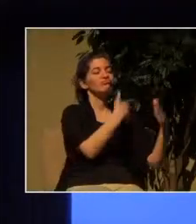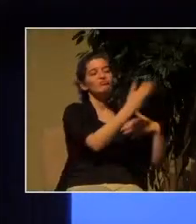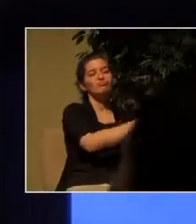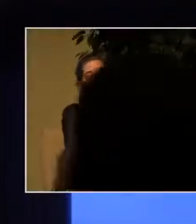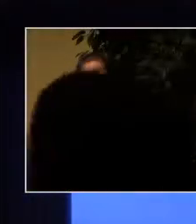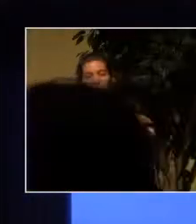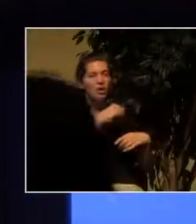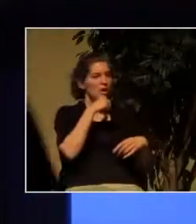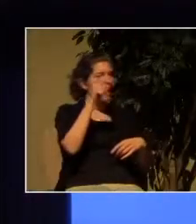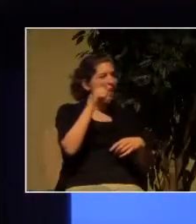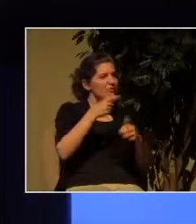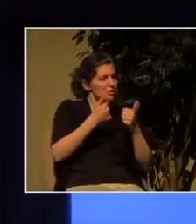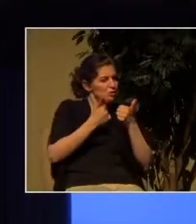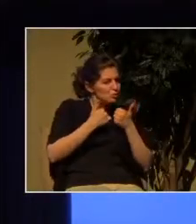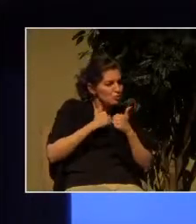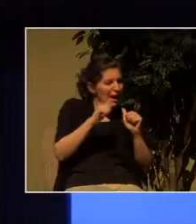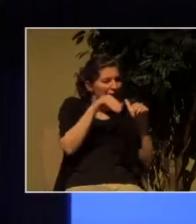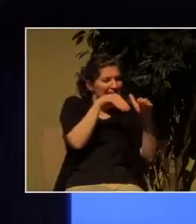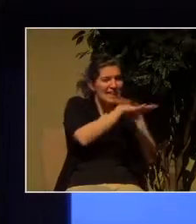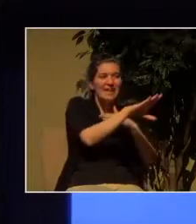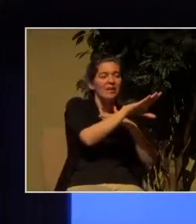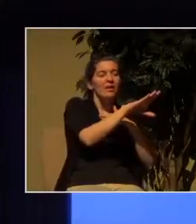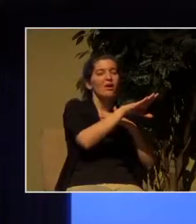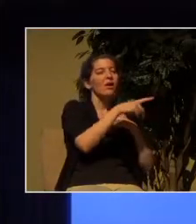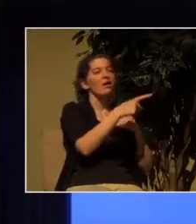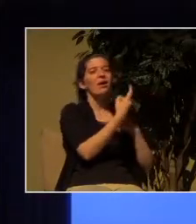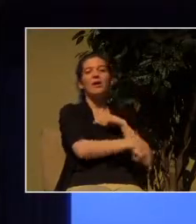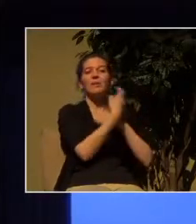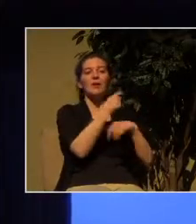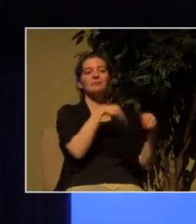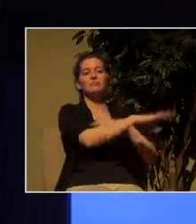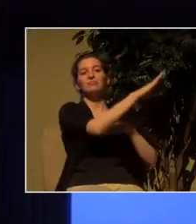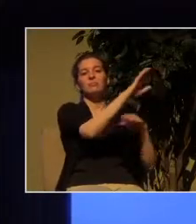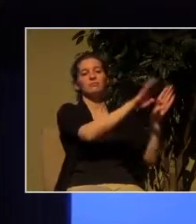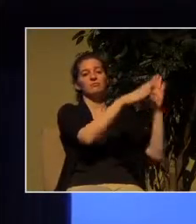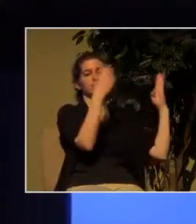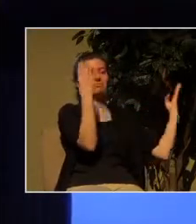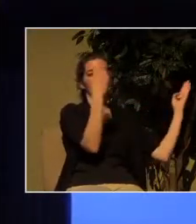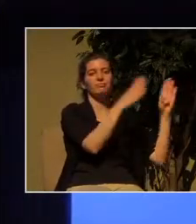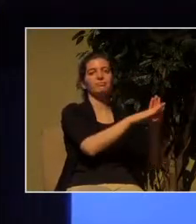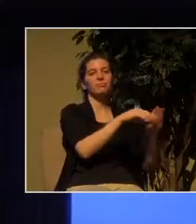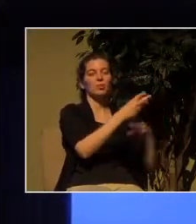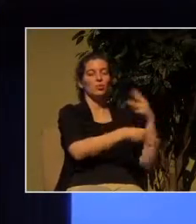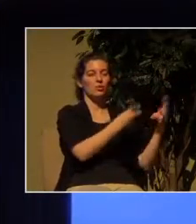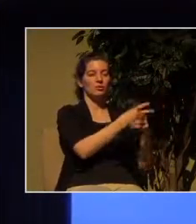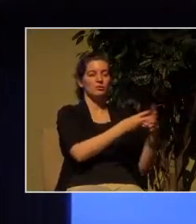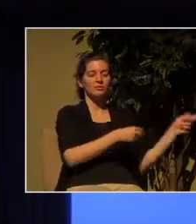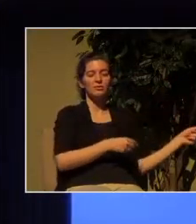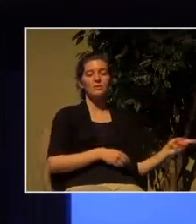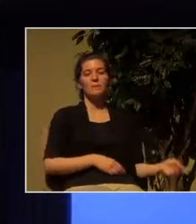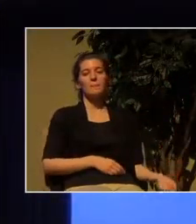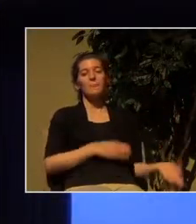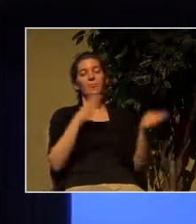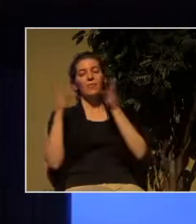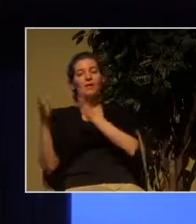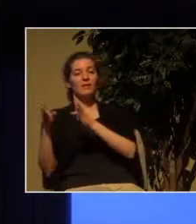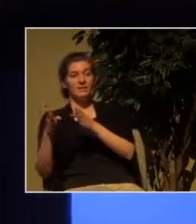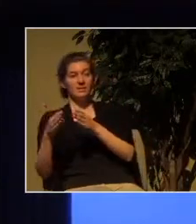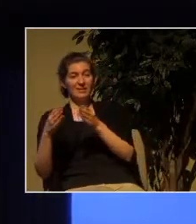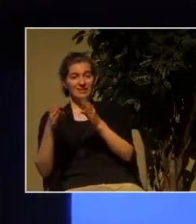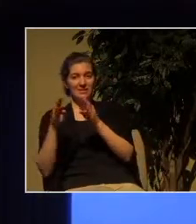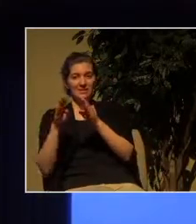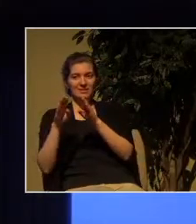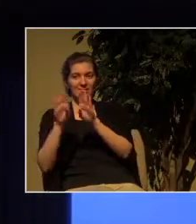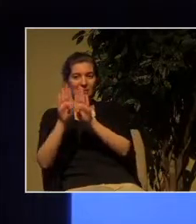to do anything to be wrong it comes naturally but to get through the narrow gate